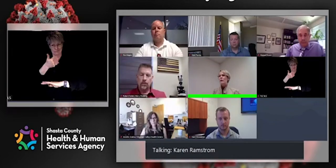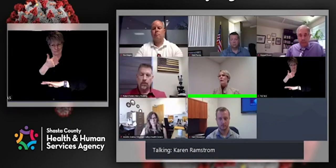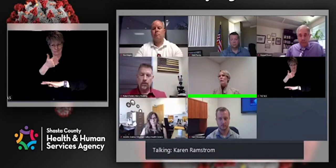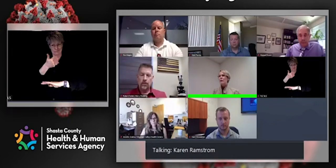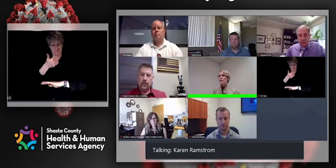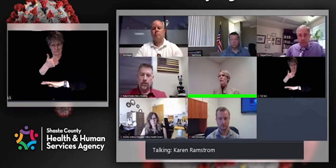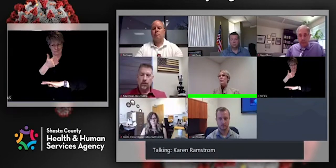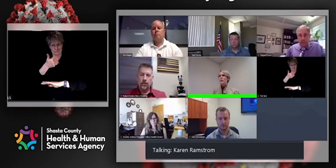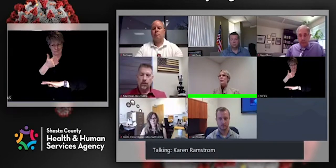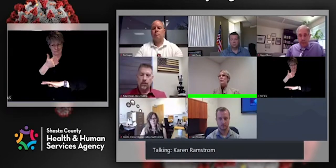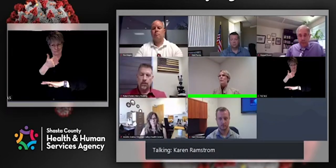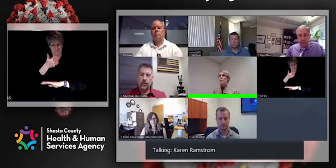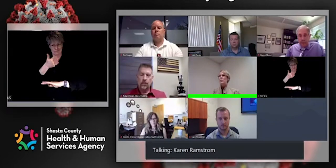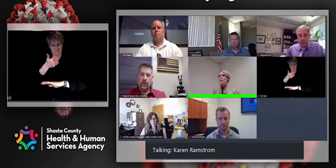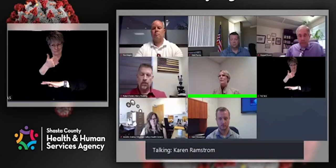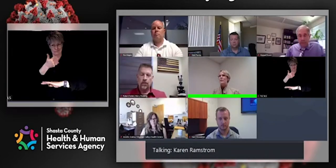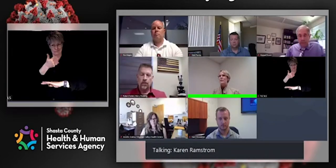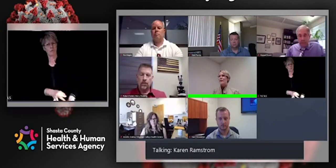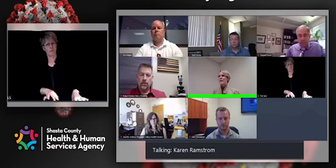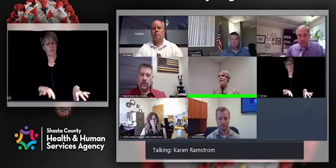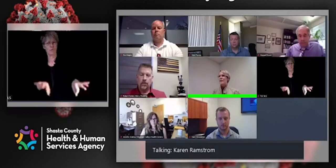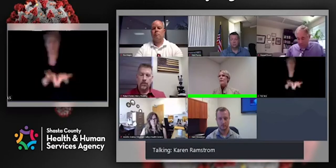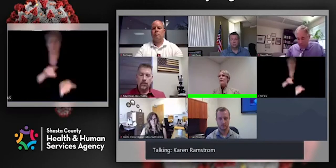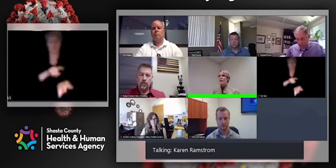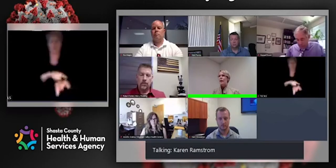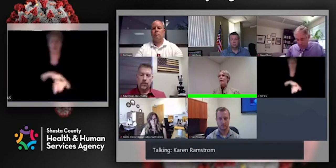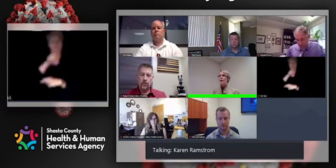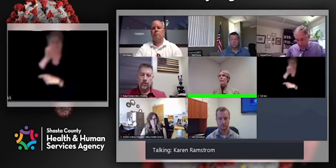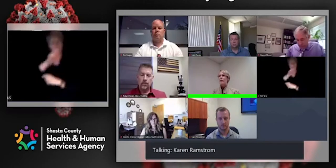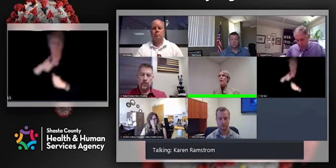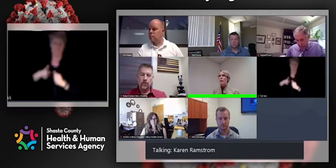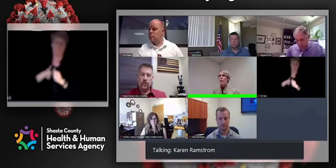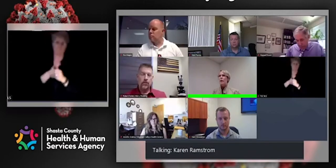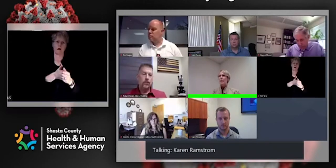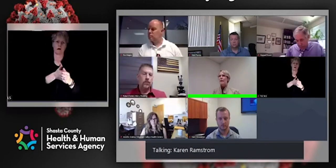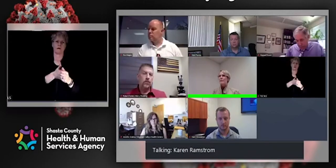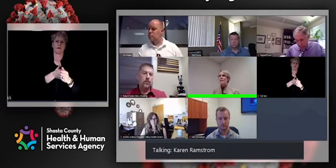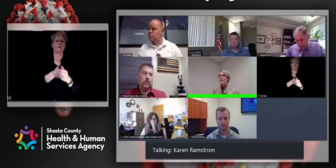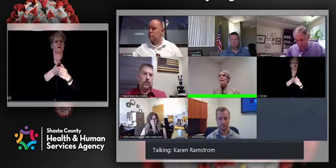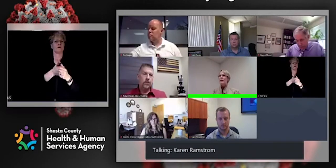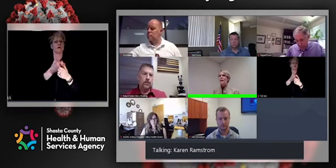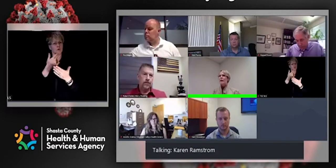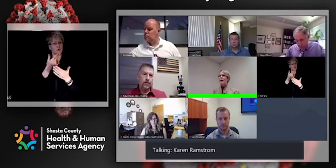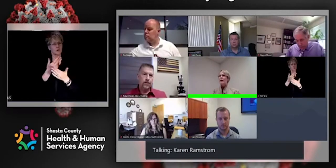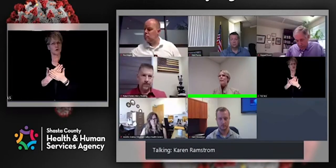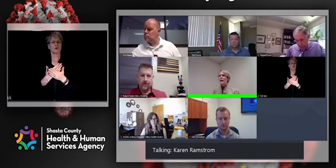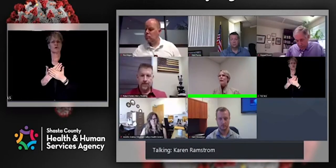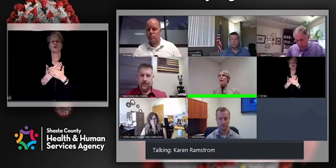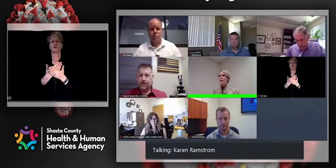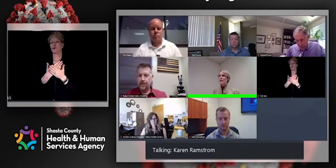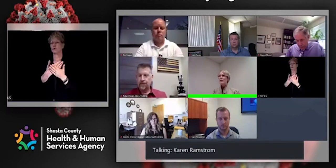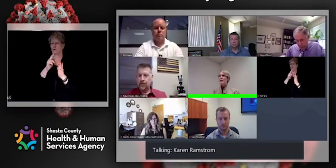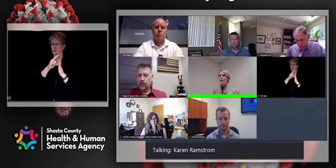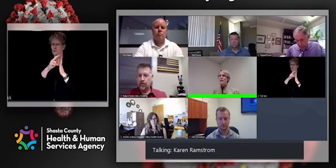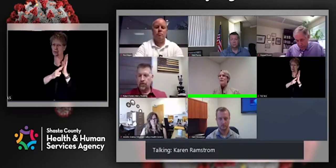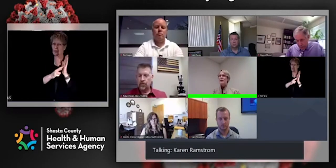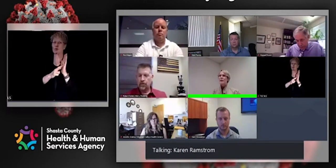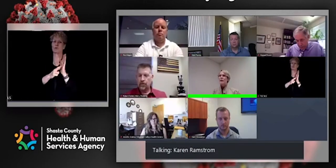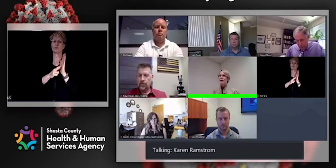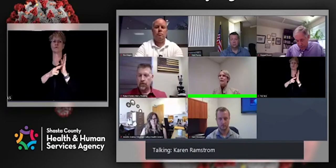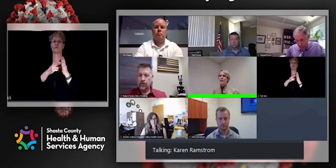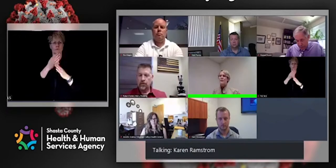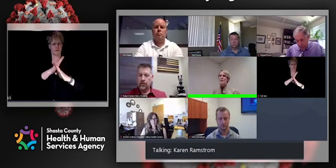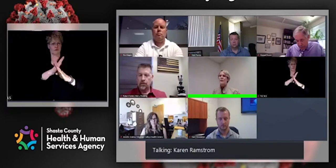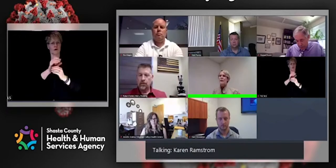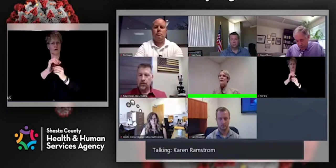to make sure that you're implementing those practices every day. So when you're out and about, you're wearing a mask. And, you know, we've continued